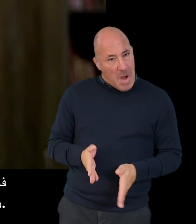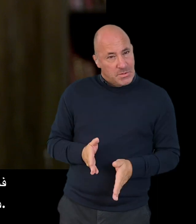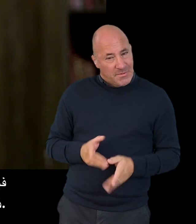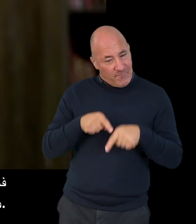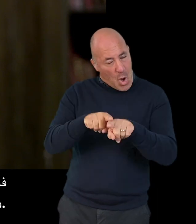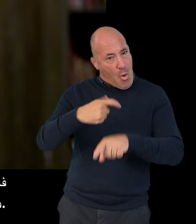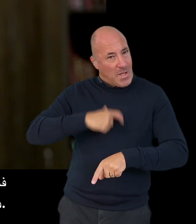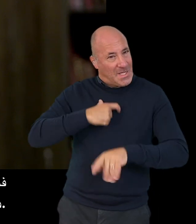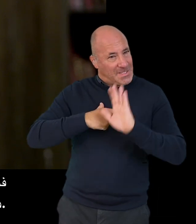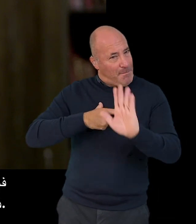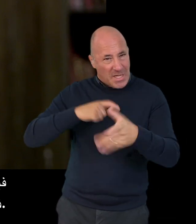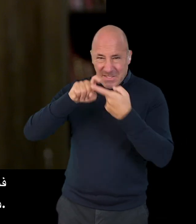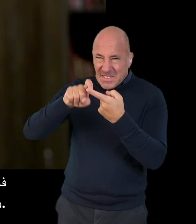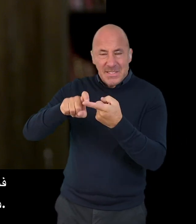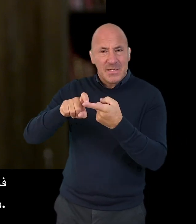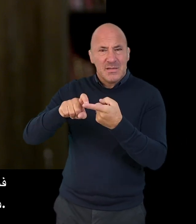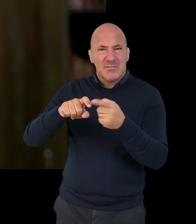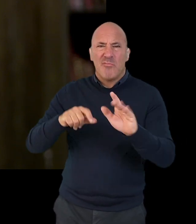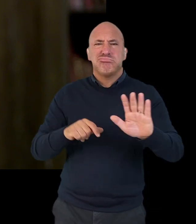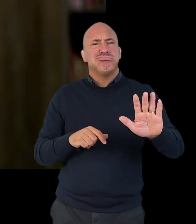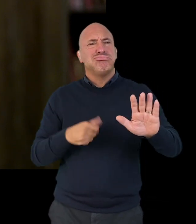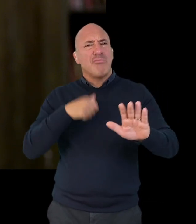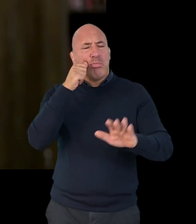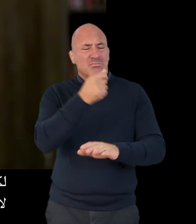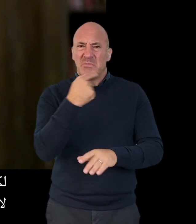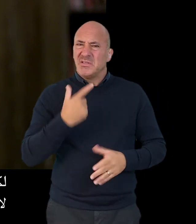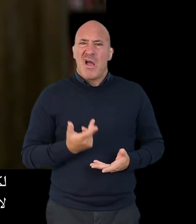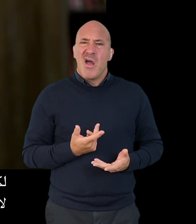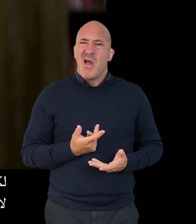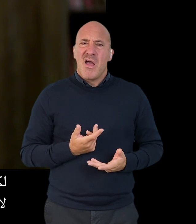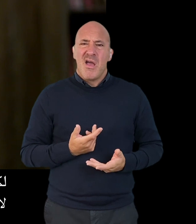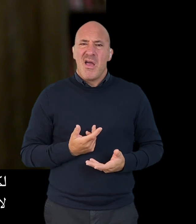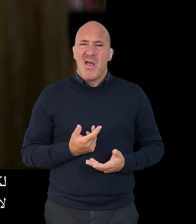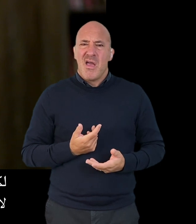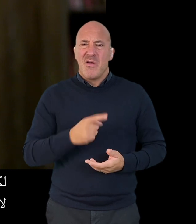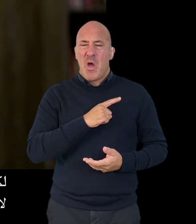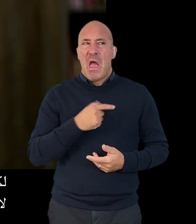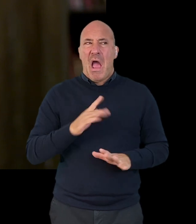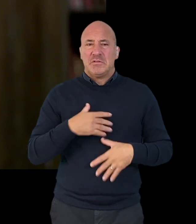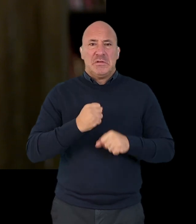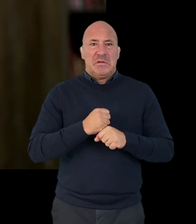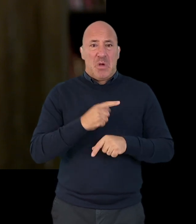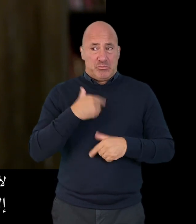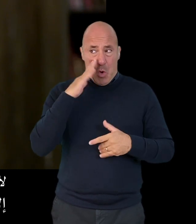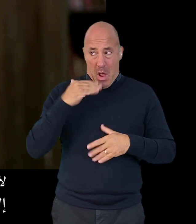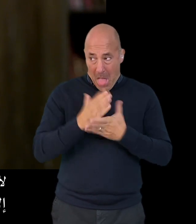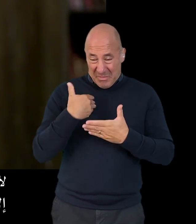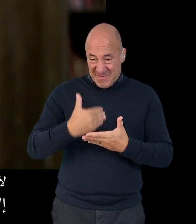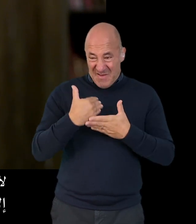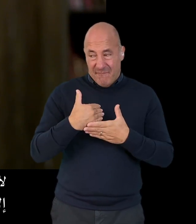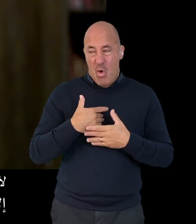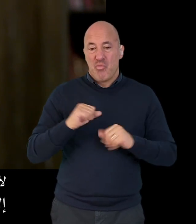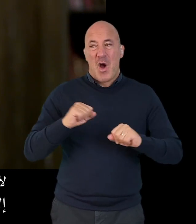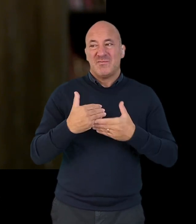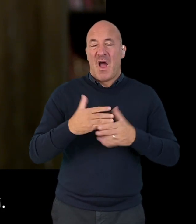live in that identity in the UK. But we know that some people don't do that because they can't